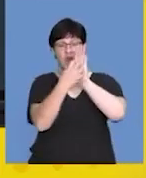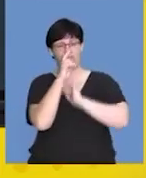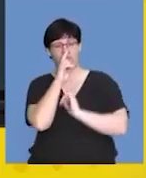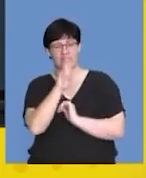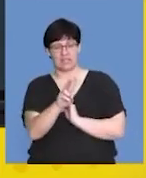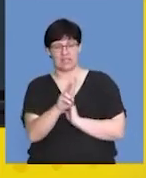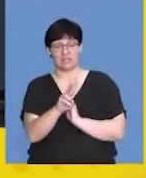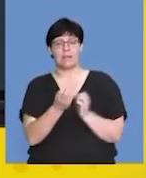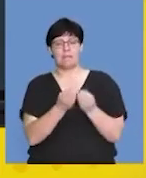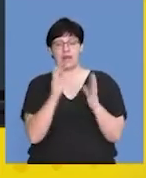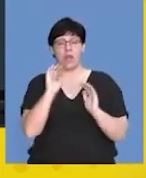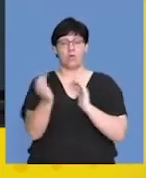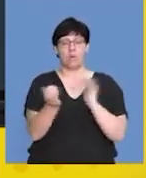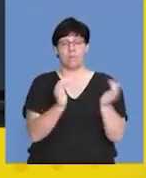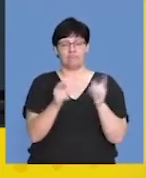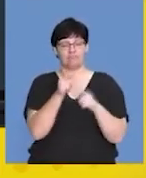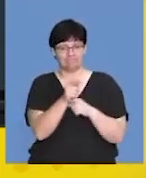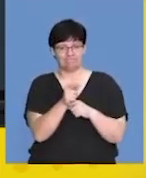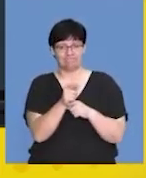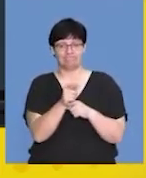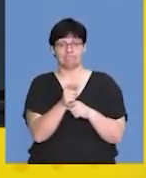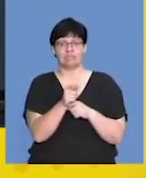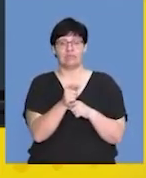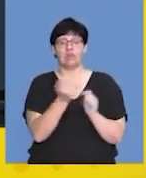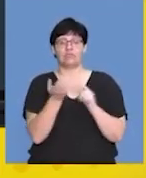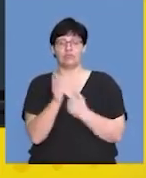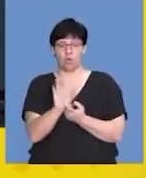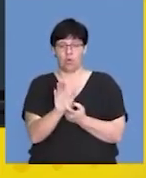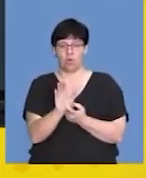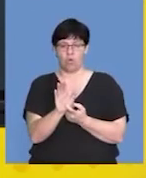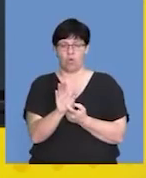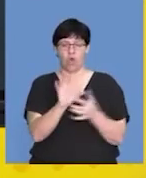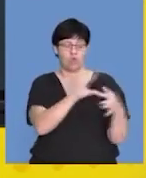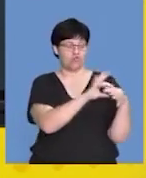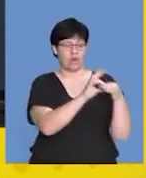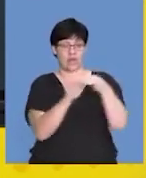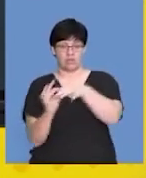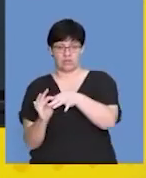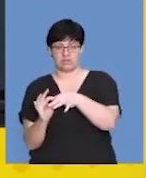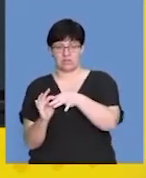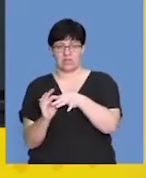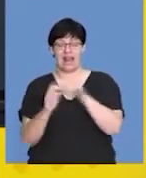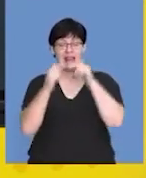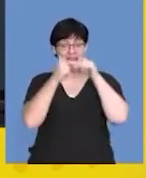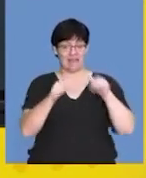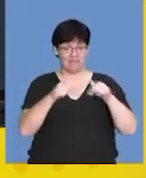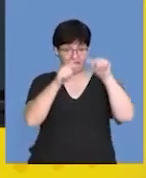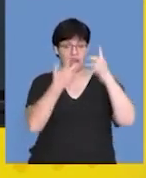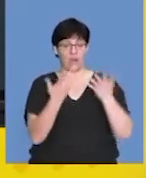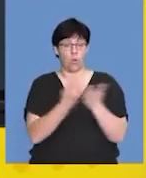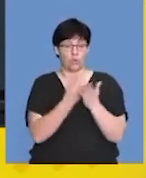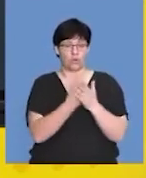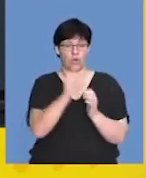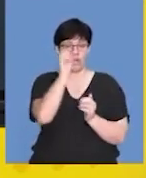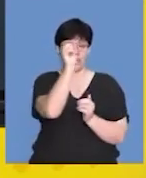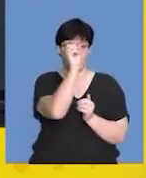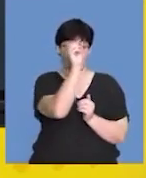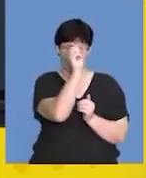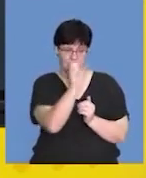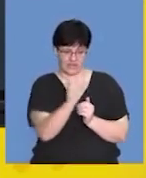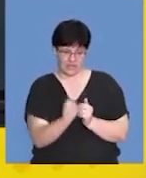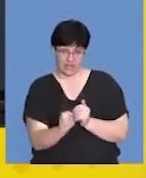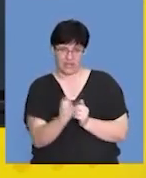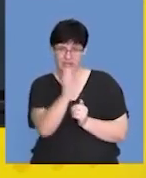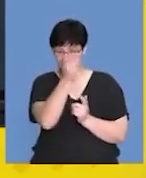seen, they often compare a composite graph showing the relationship between the levels and the thickness of the endometrium.